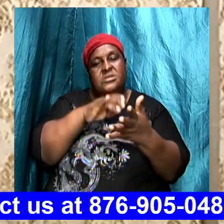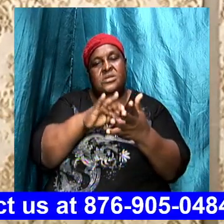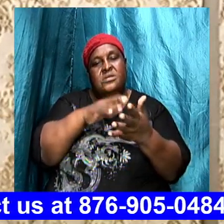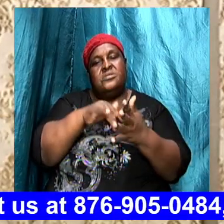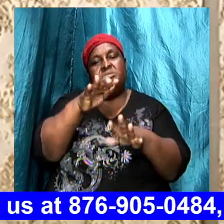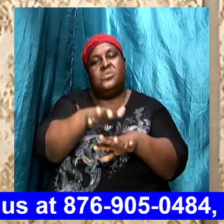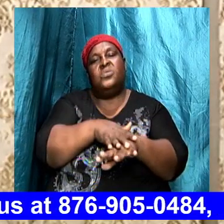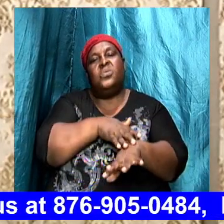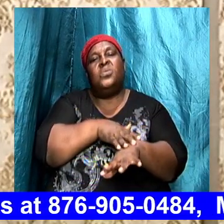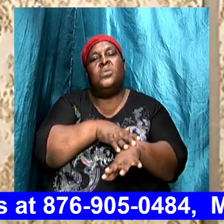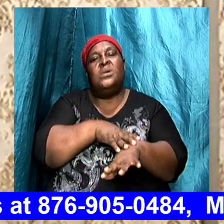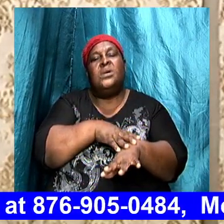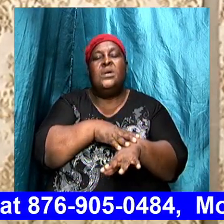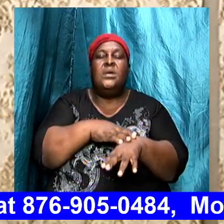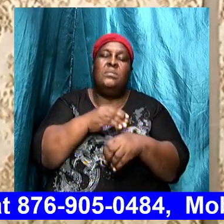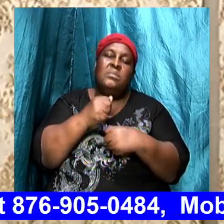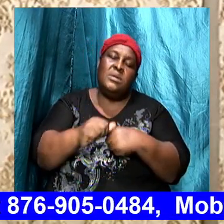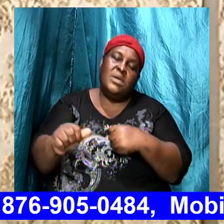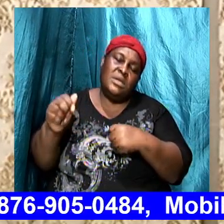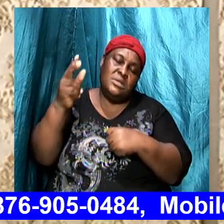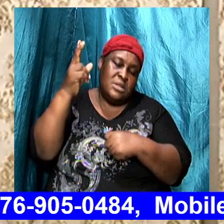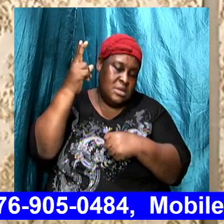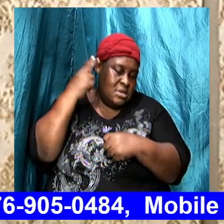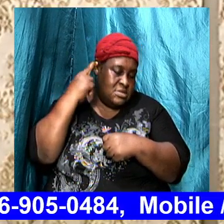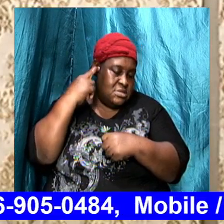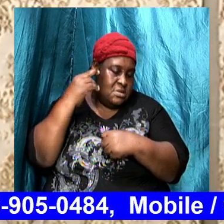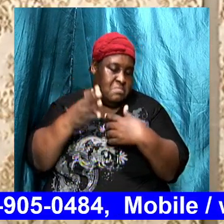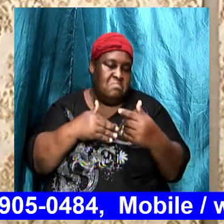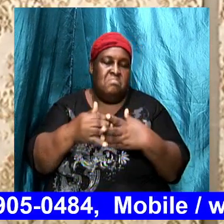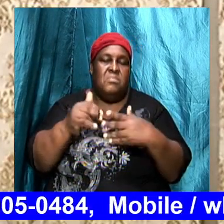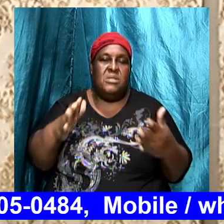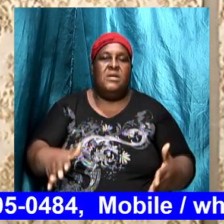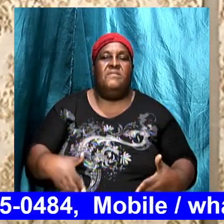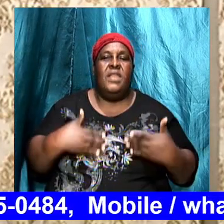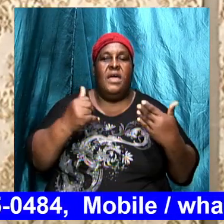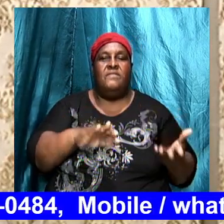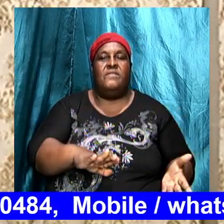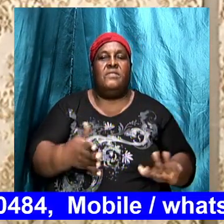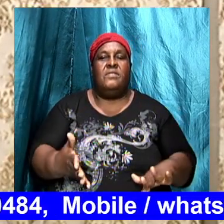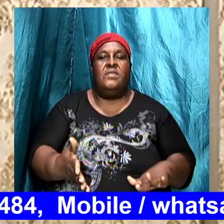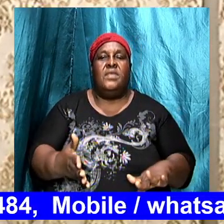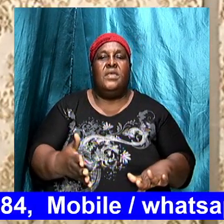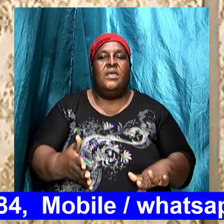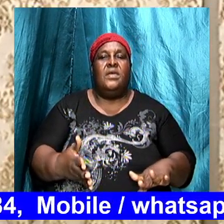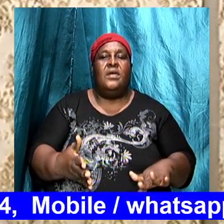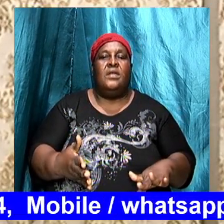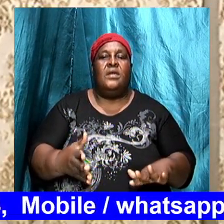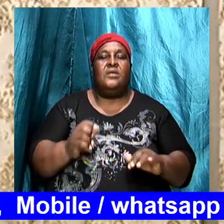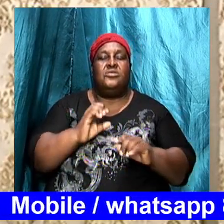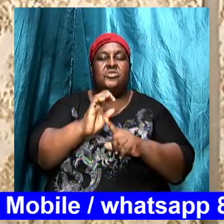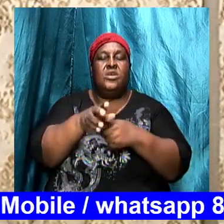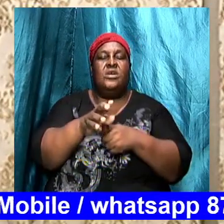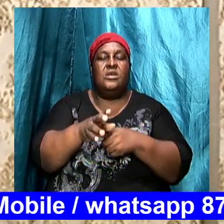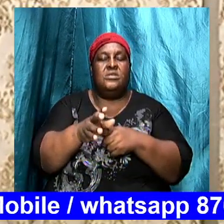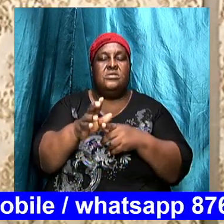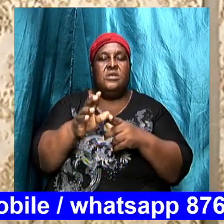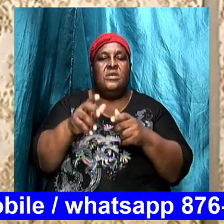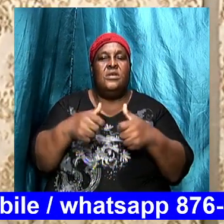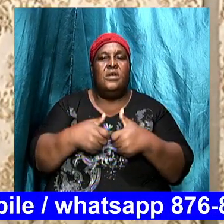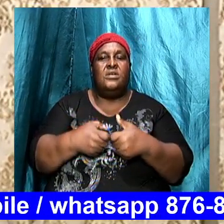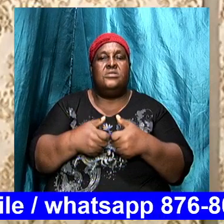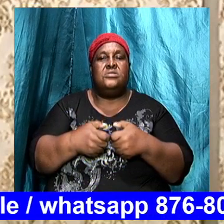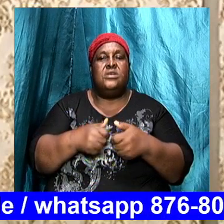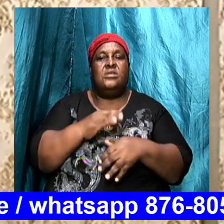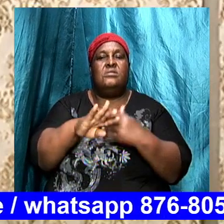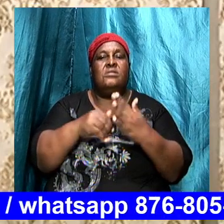system it is important it is a matter of life and death and I charge and challenge every one of you saints let us do the